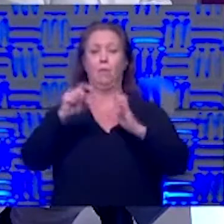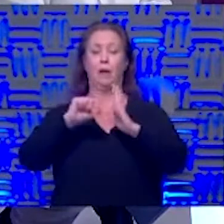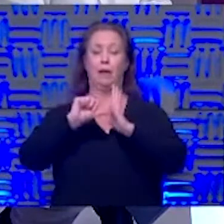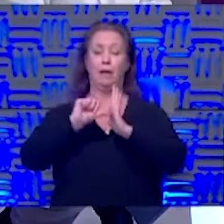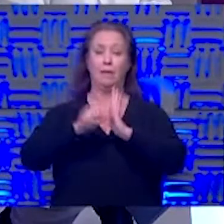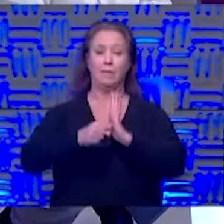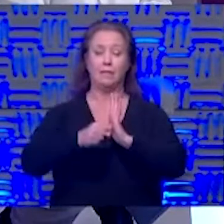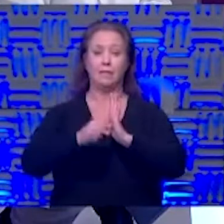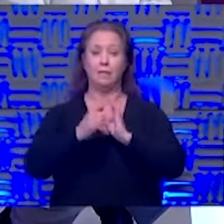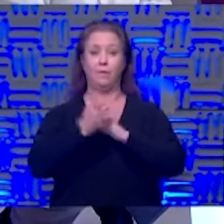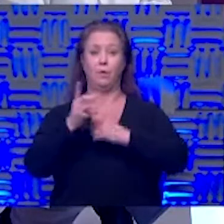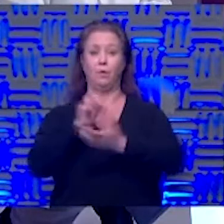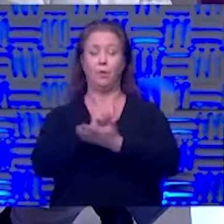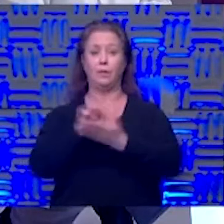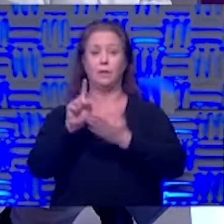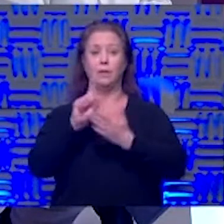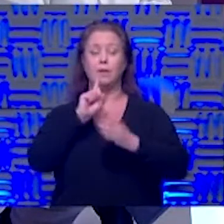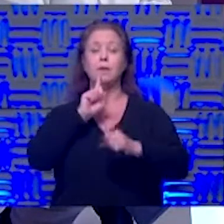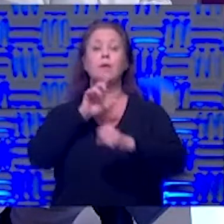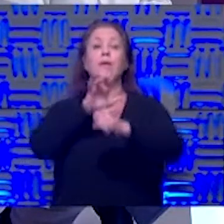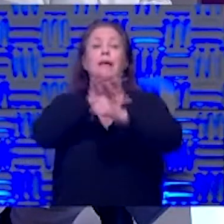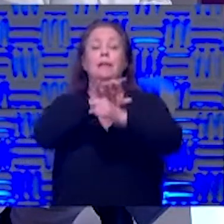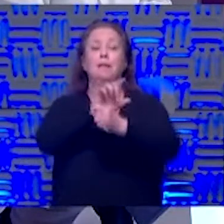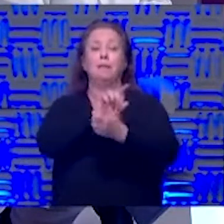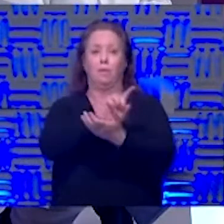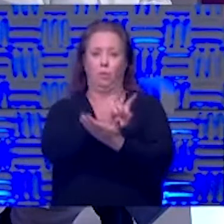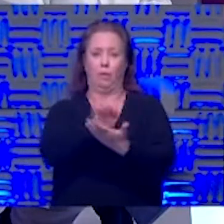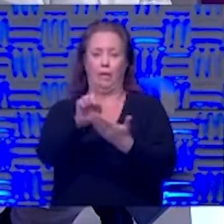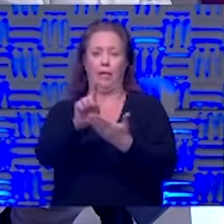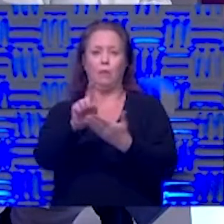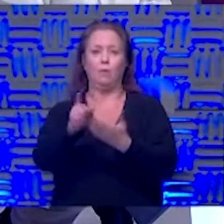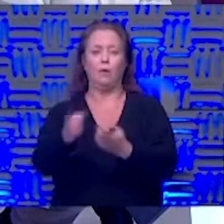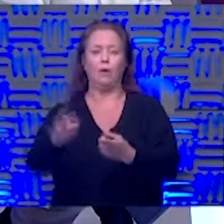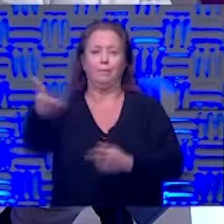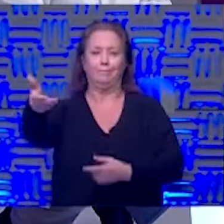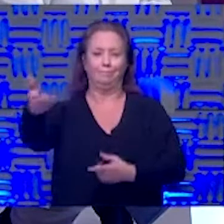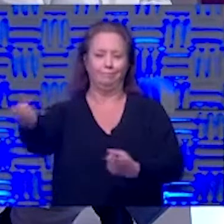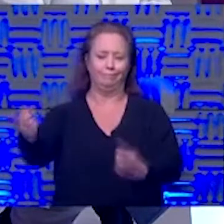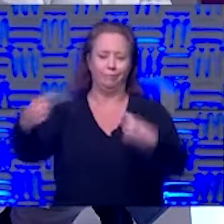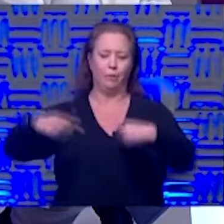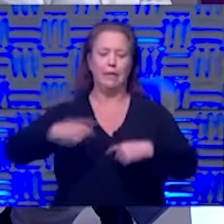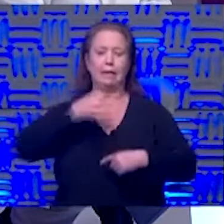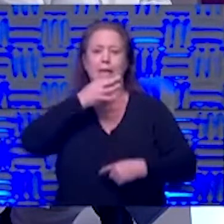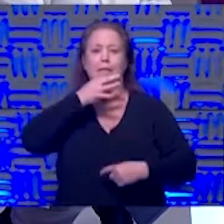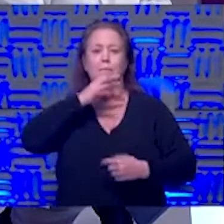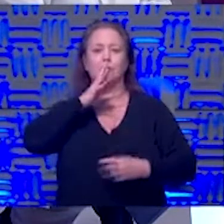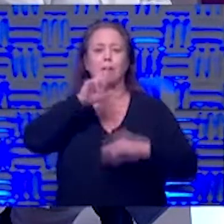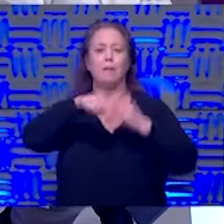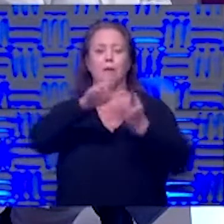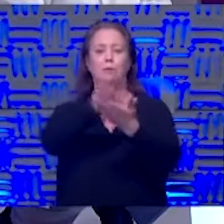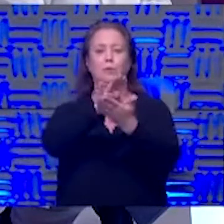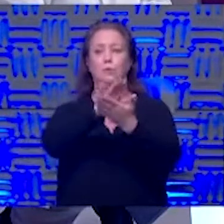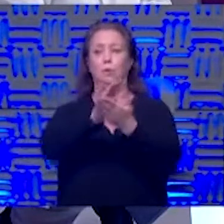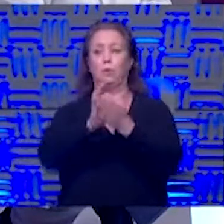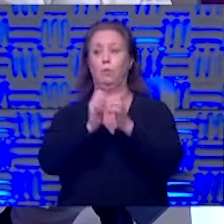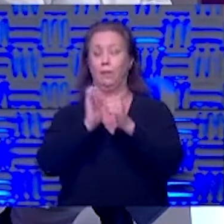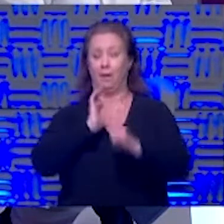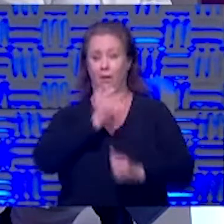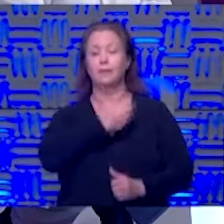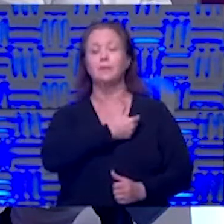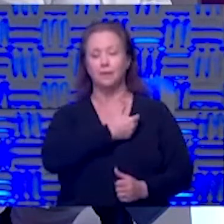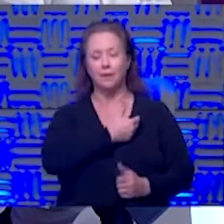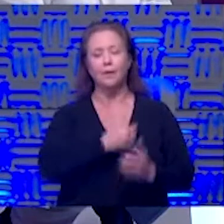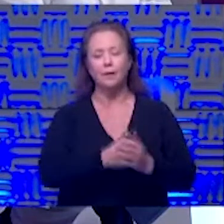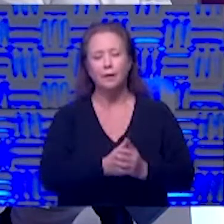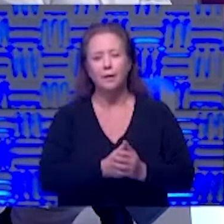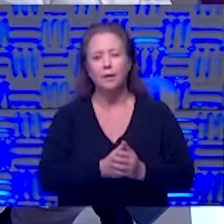point out that in a couple weeks we're going to dedicate the whole week and bringing in experts yeah we have a lot of school folks come in and talk about this thing with us i think yeah yeah